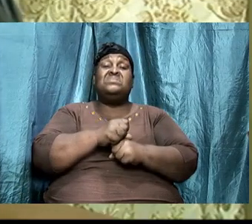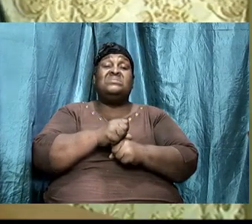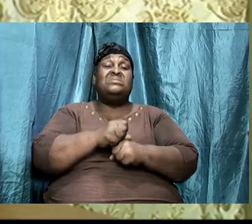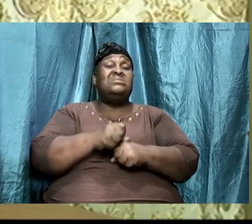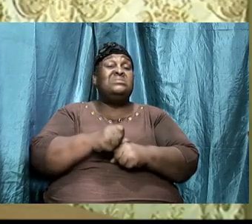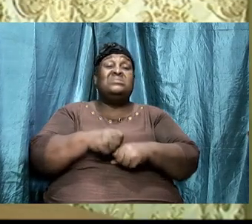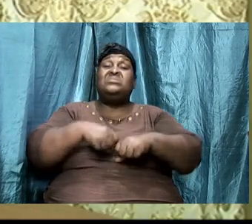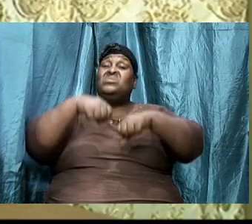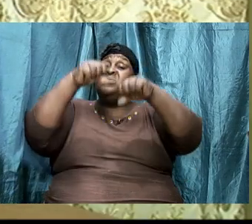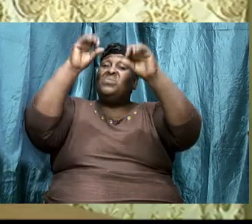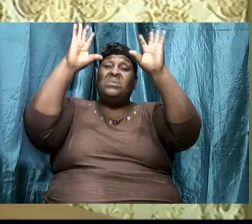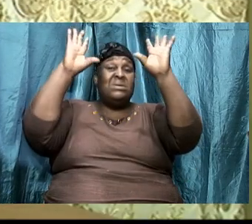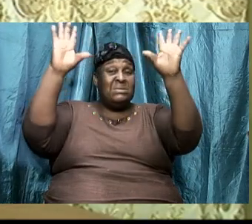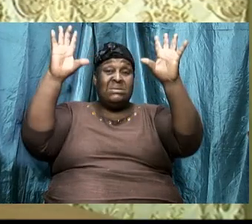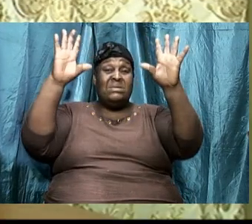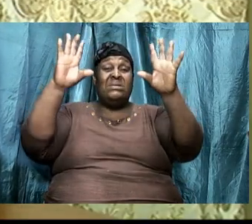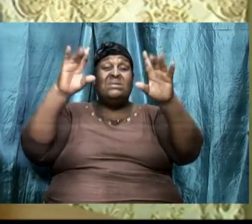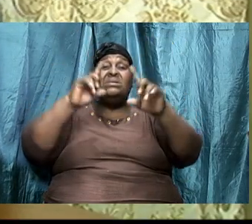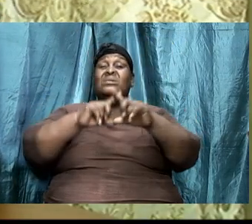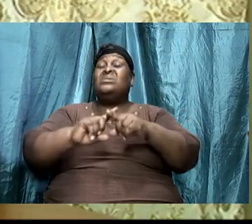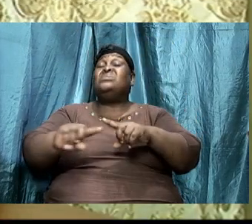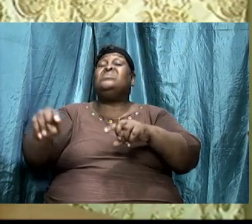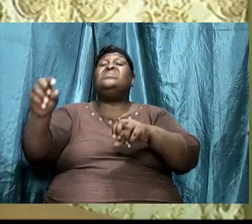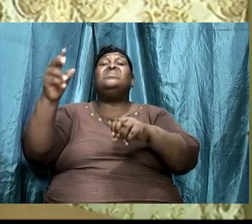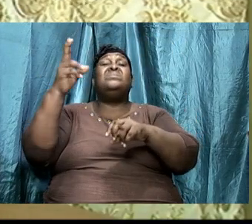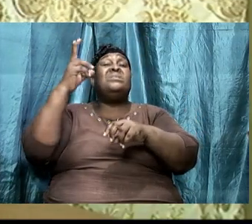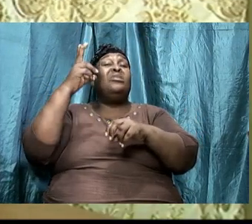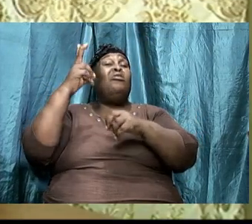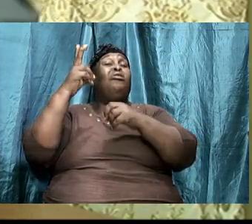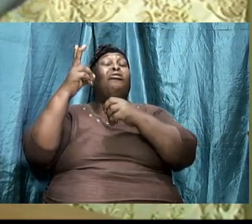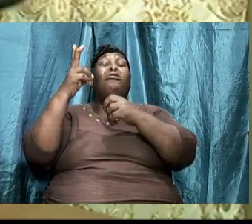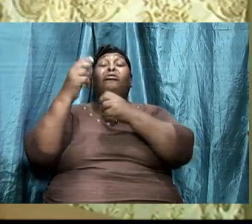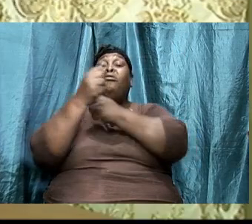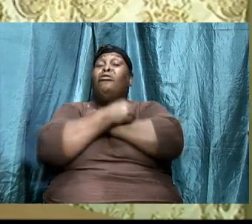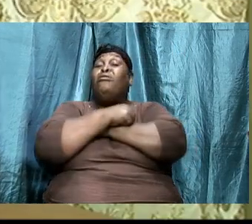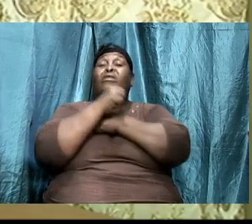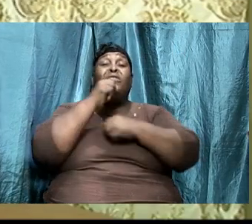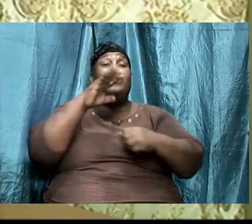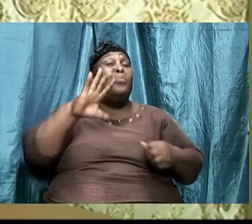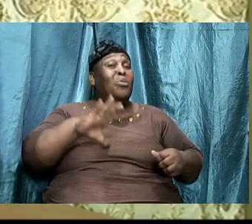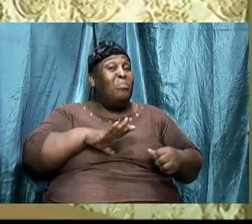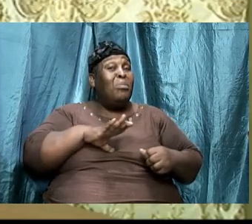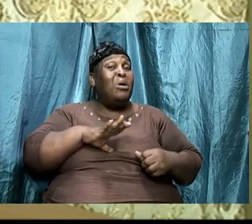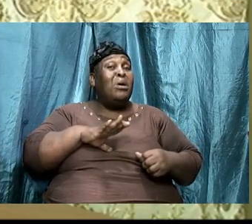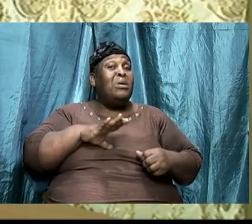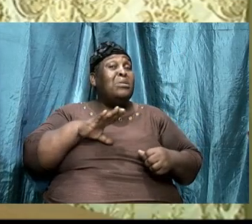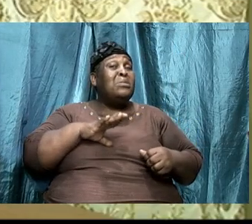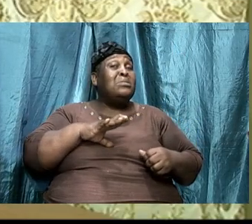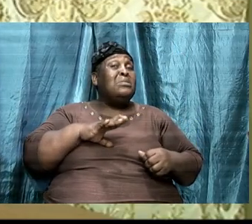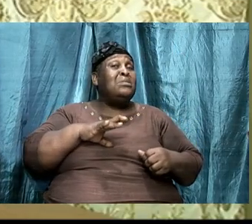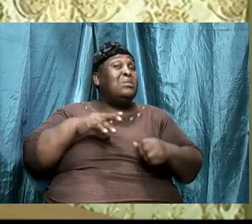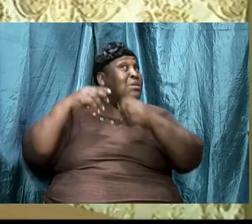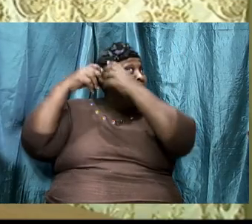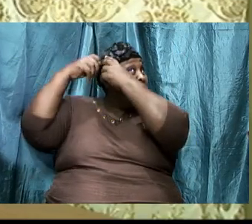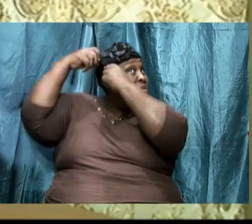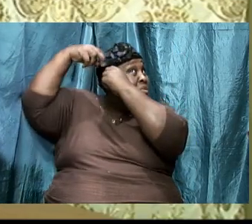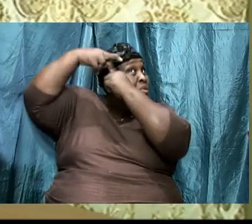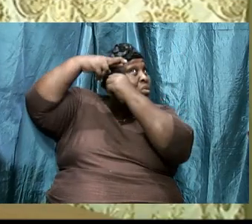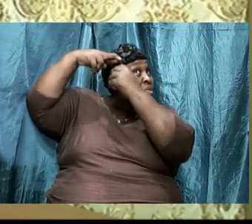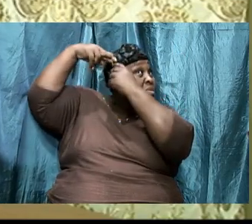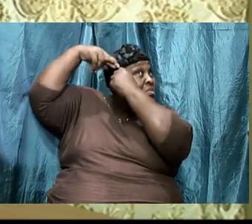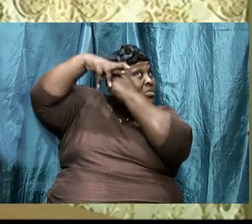when him wake up this time him here caught and when him start shake now and say yes the strength of the Lord